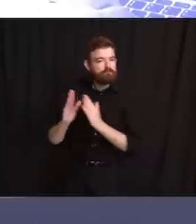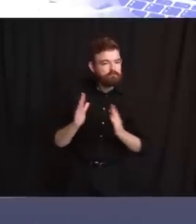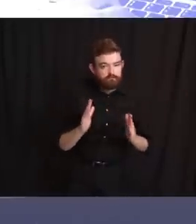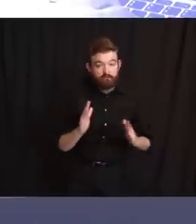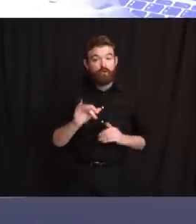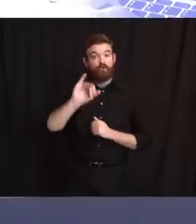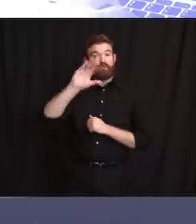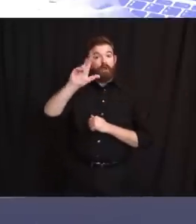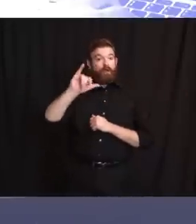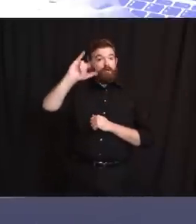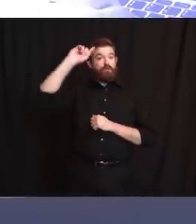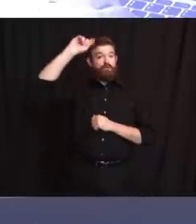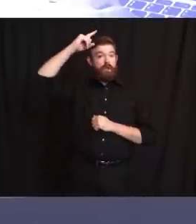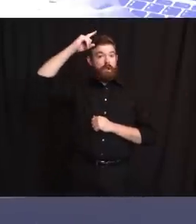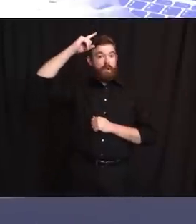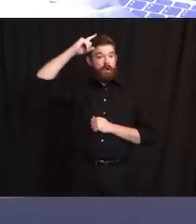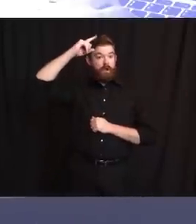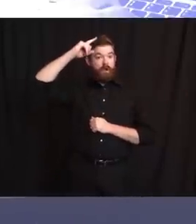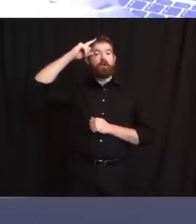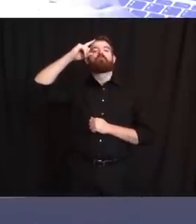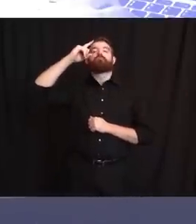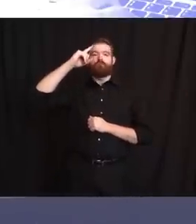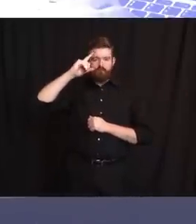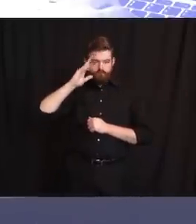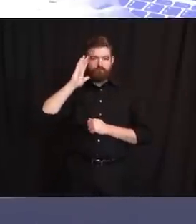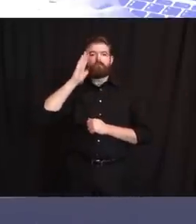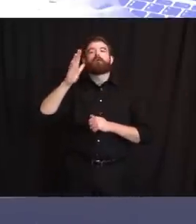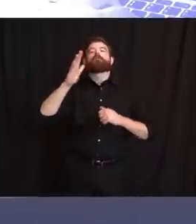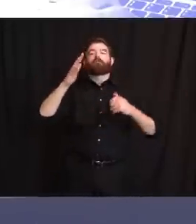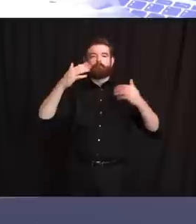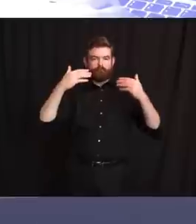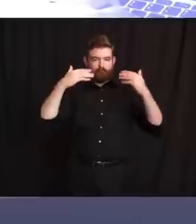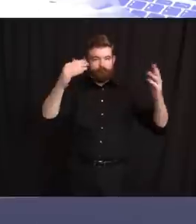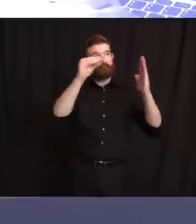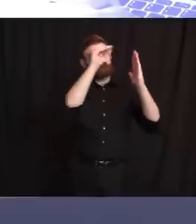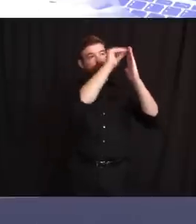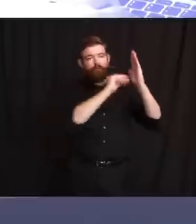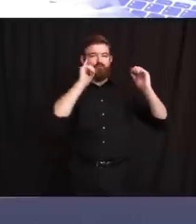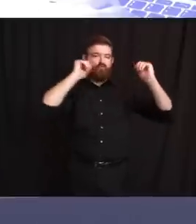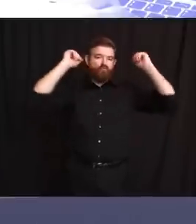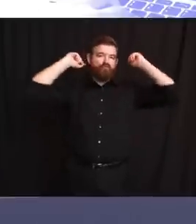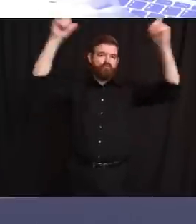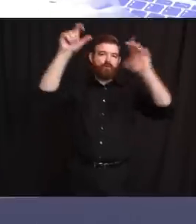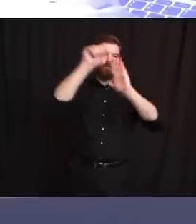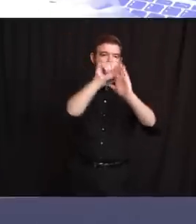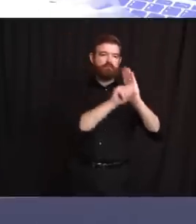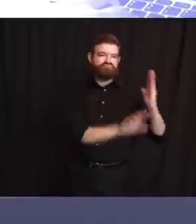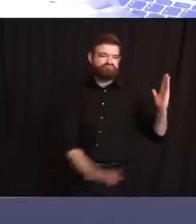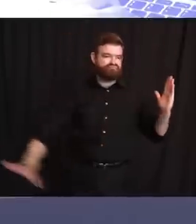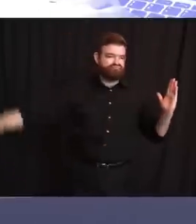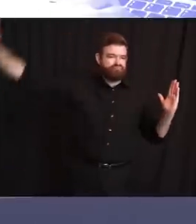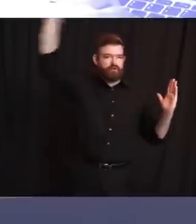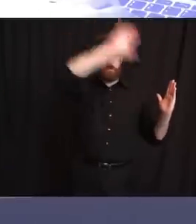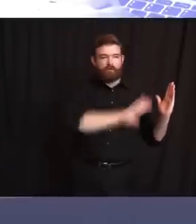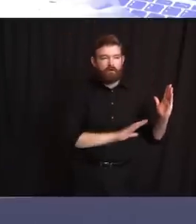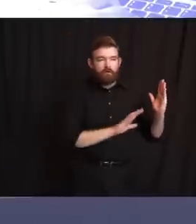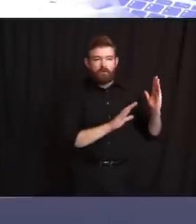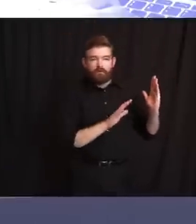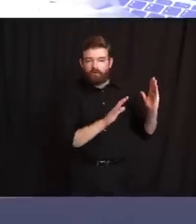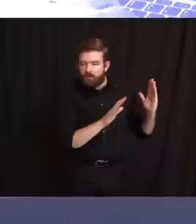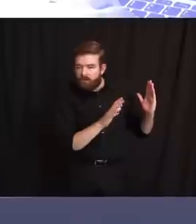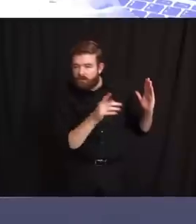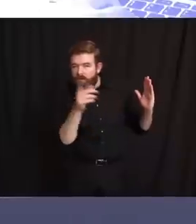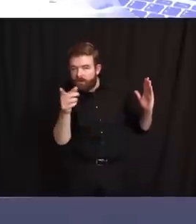to police departments across the state so they can report and we can more effectively track the use of force by